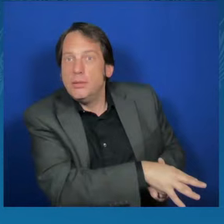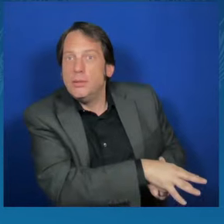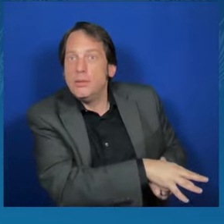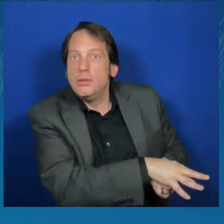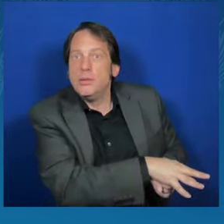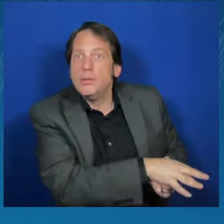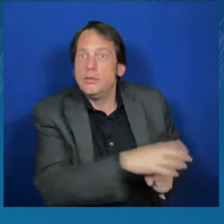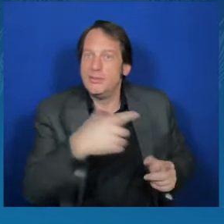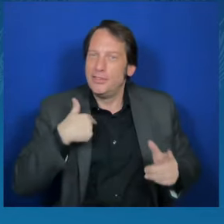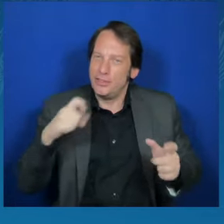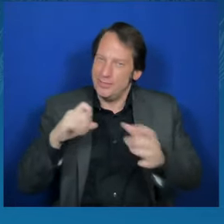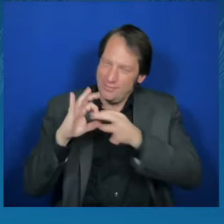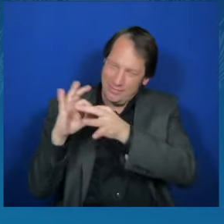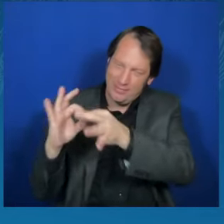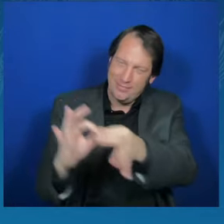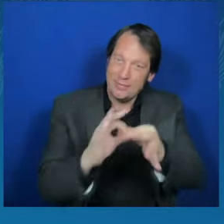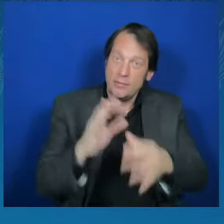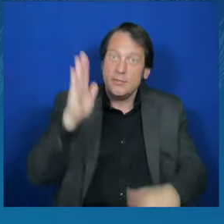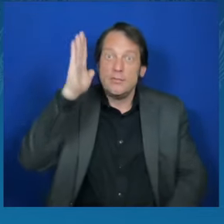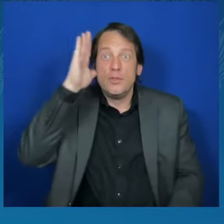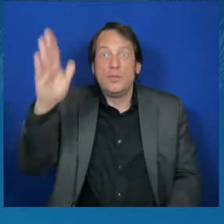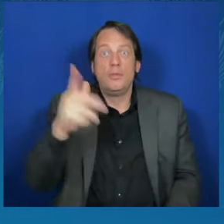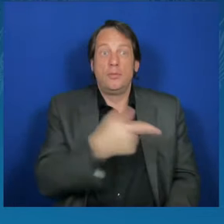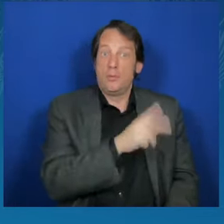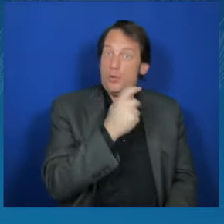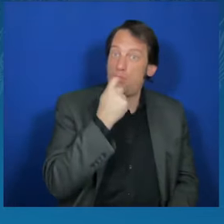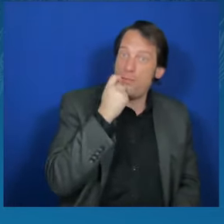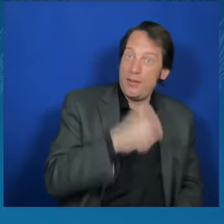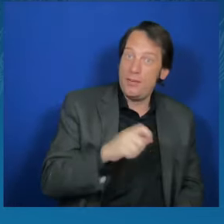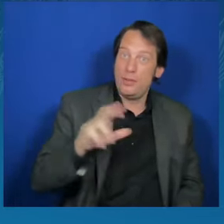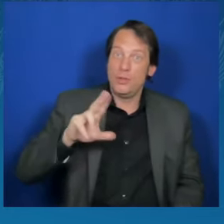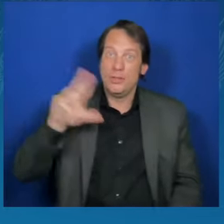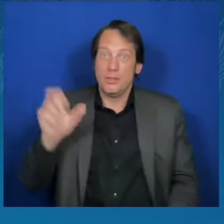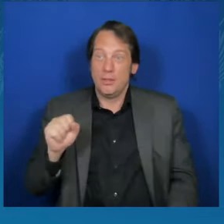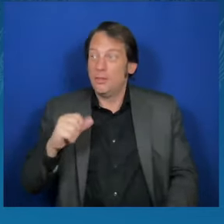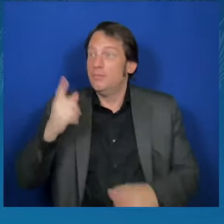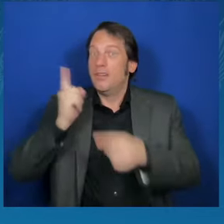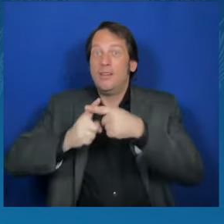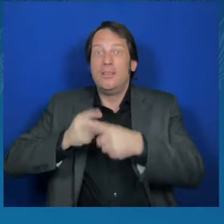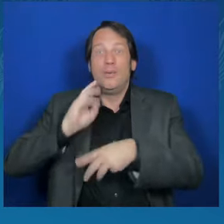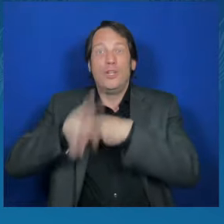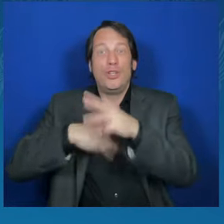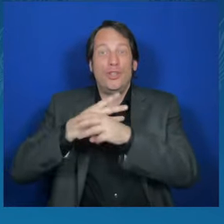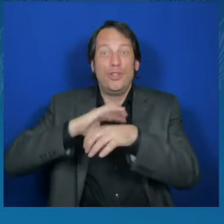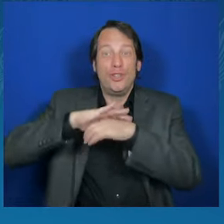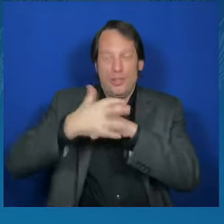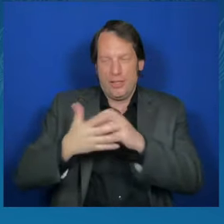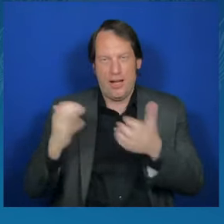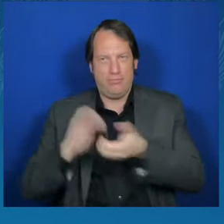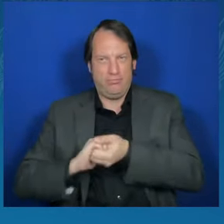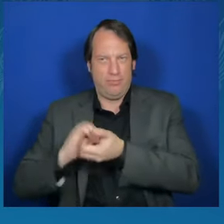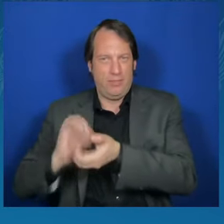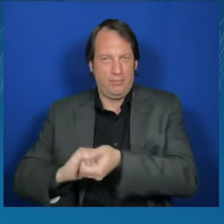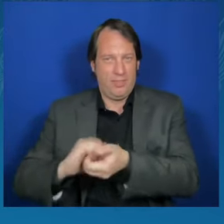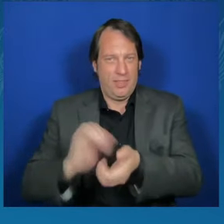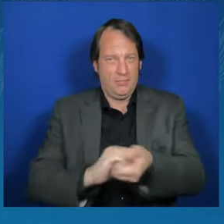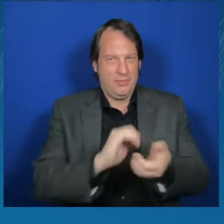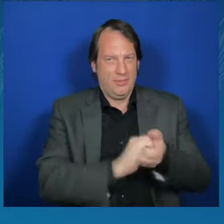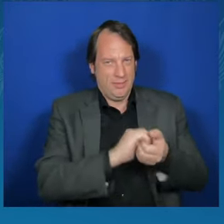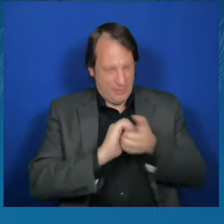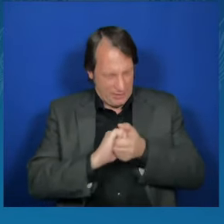We shall continue to build up our security, achieve joint results, to increase our resilience